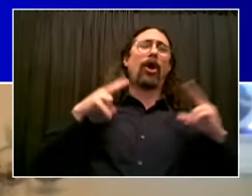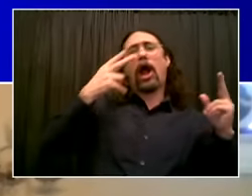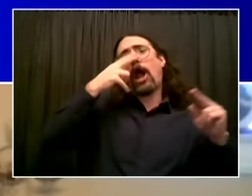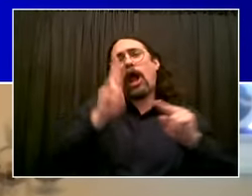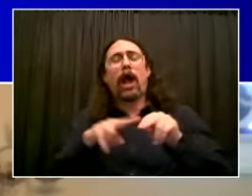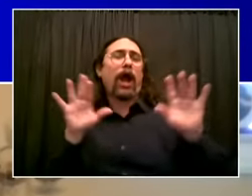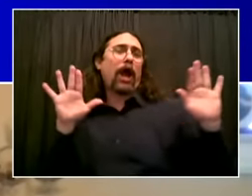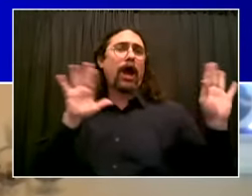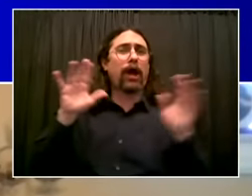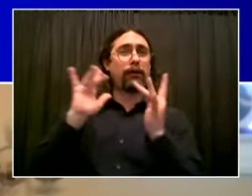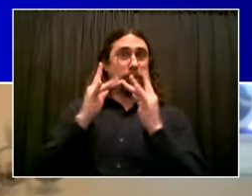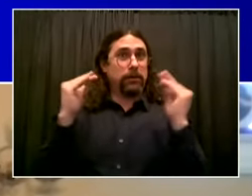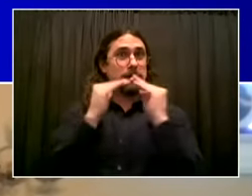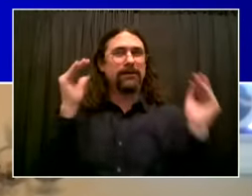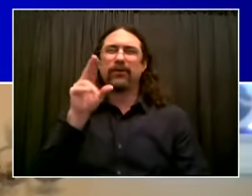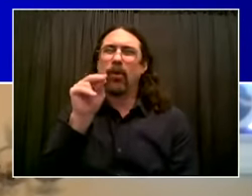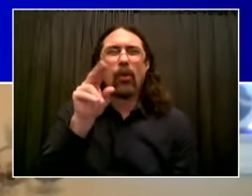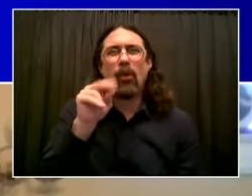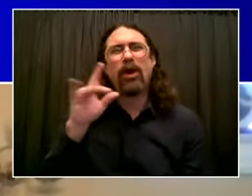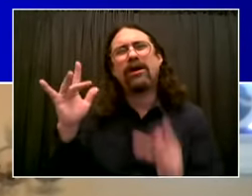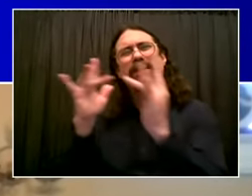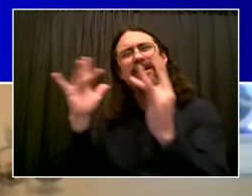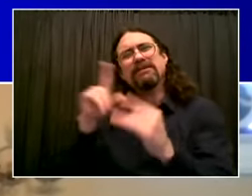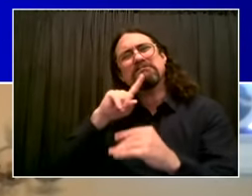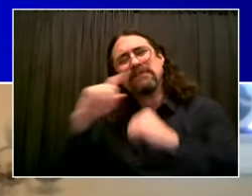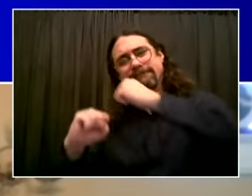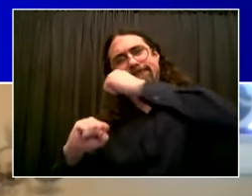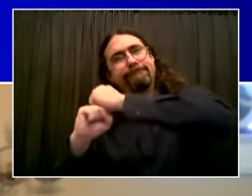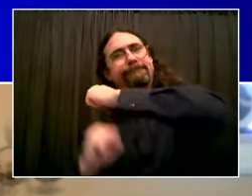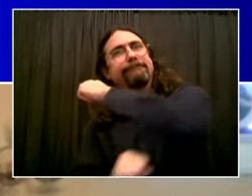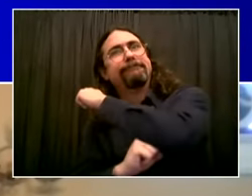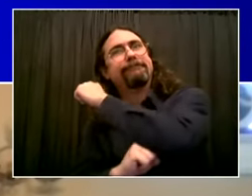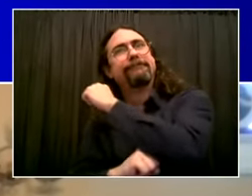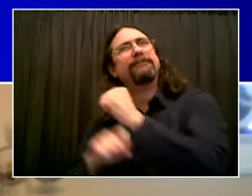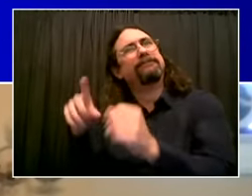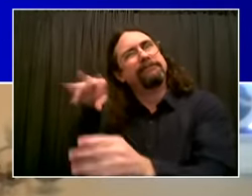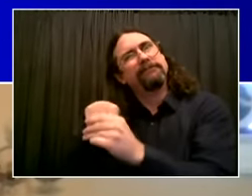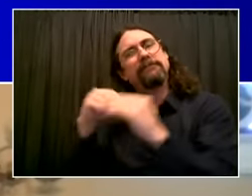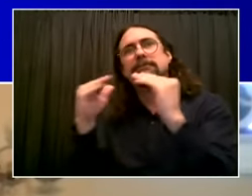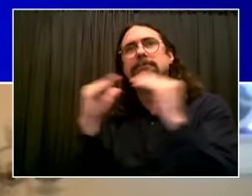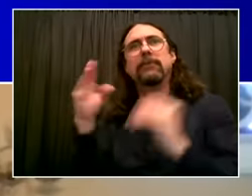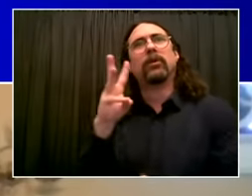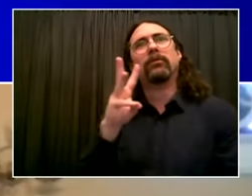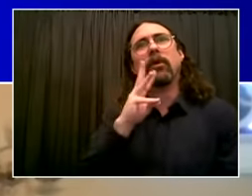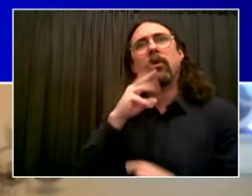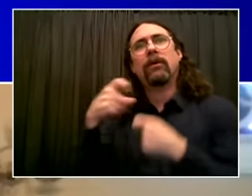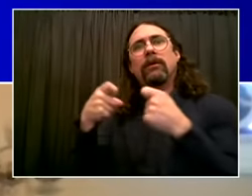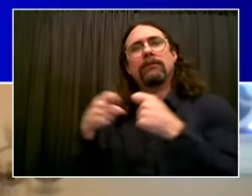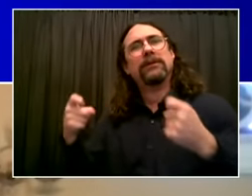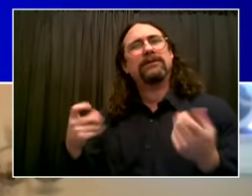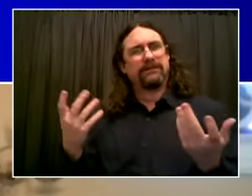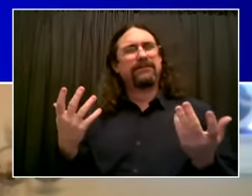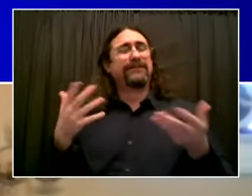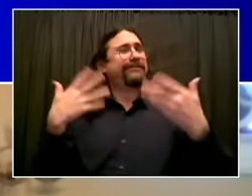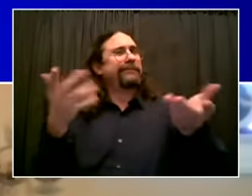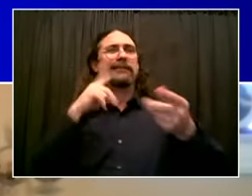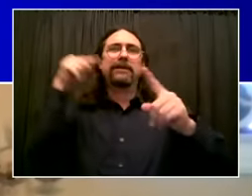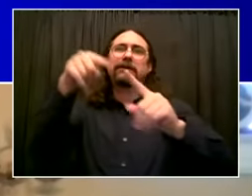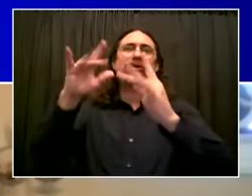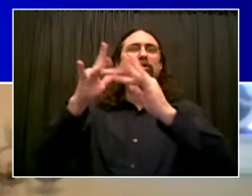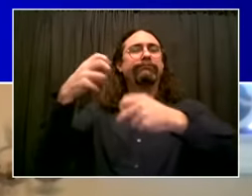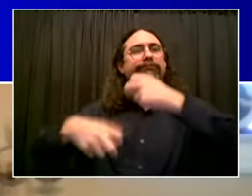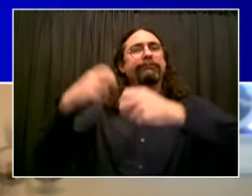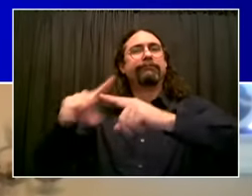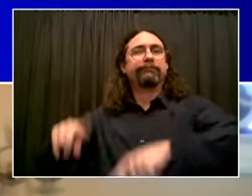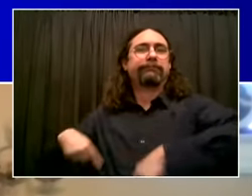both local government, state government, federal government also need to be more aggressive. Private sector needs to do its share, but we have to push them to